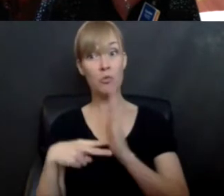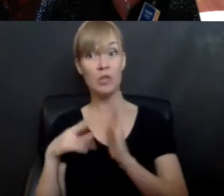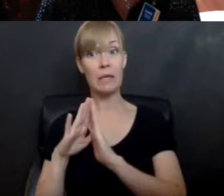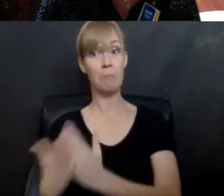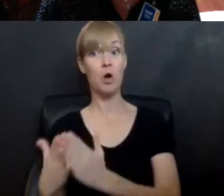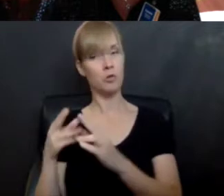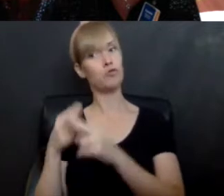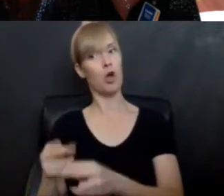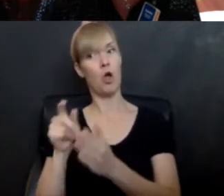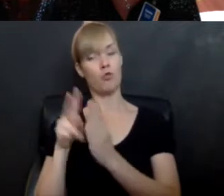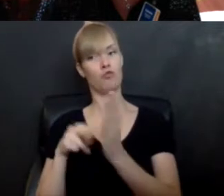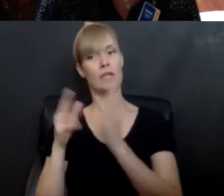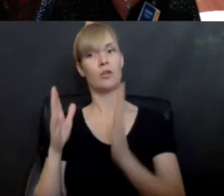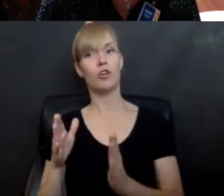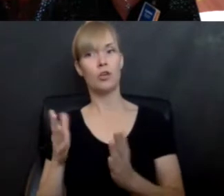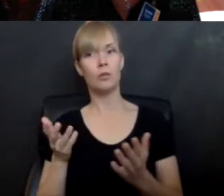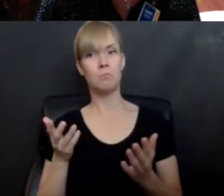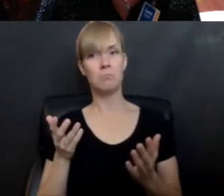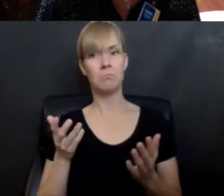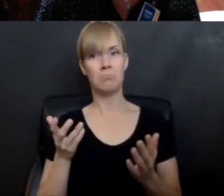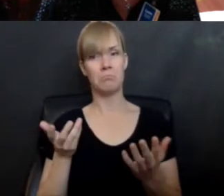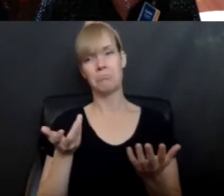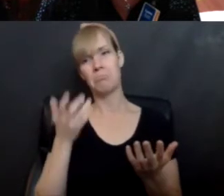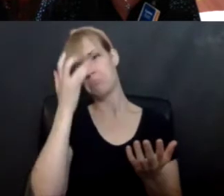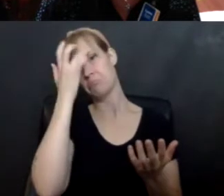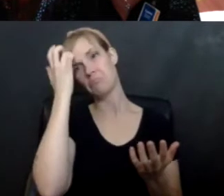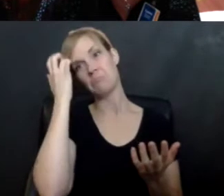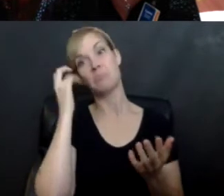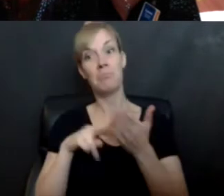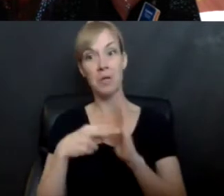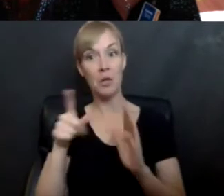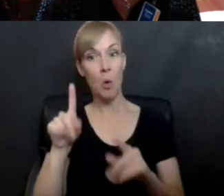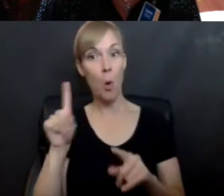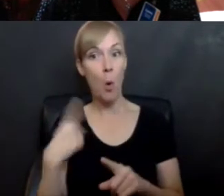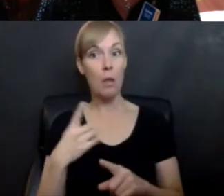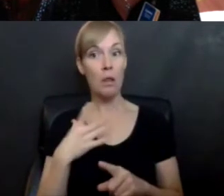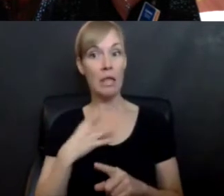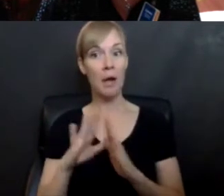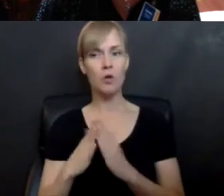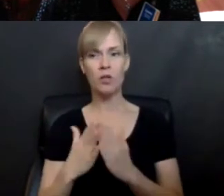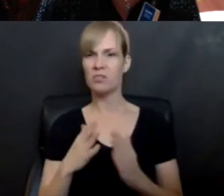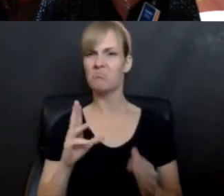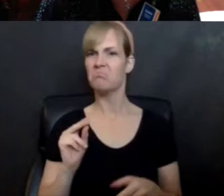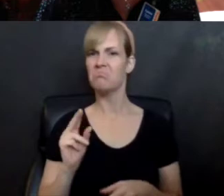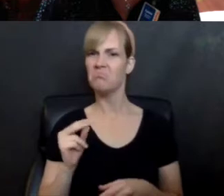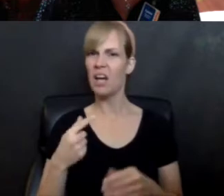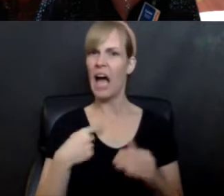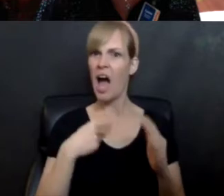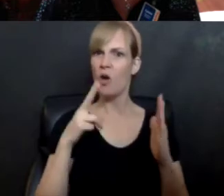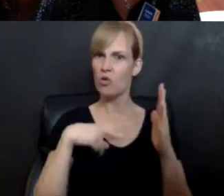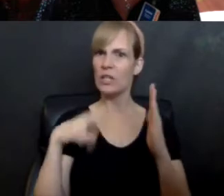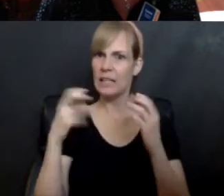books, right? But do you have to read books to be a reader? Because I'm thinking I'm reading a lot during the day.